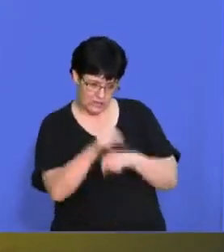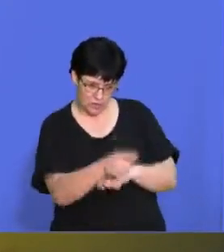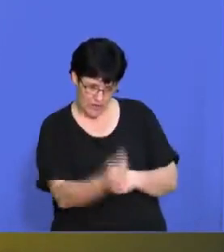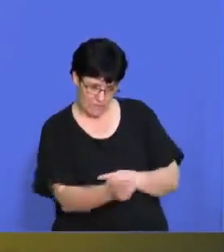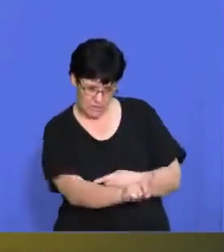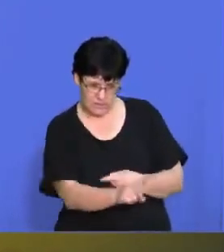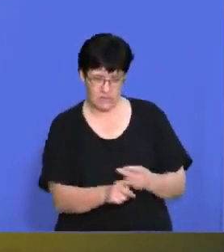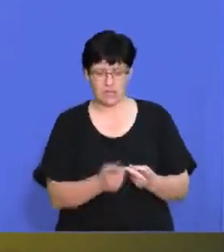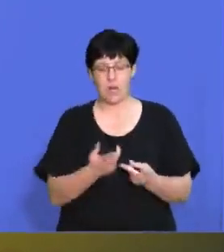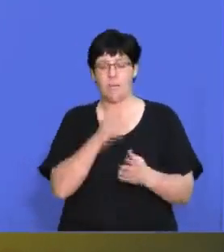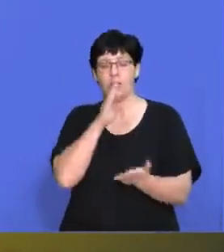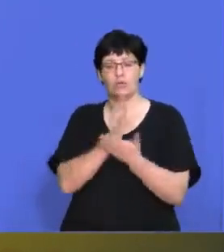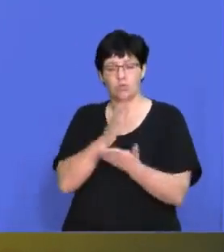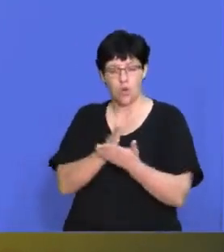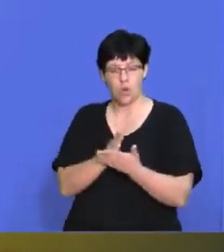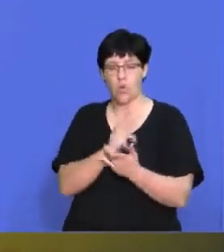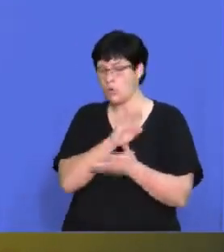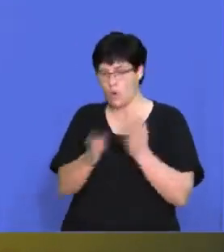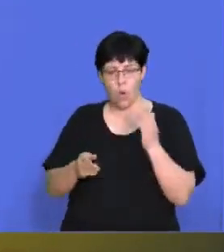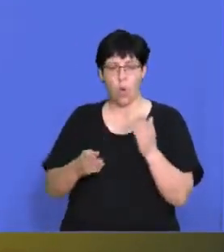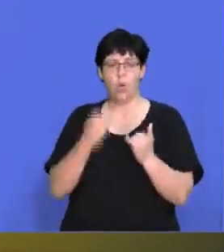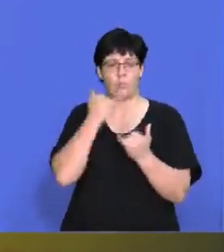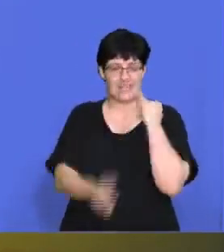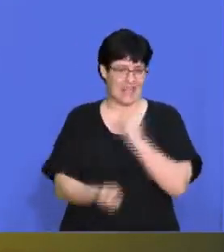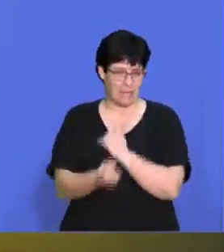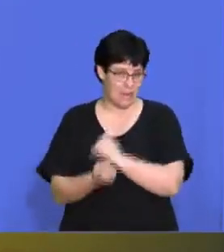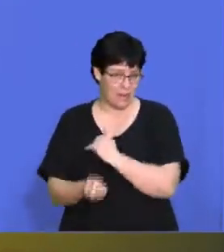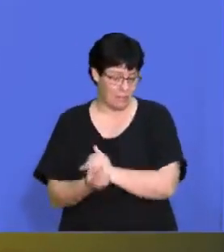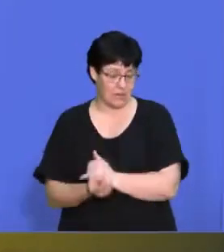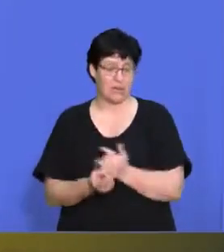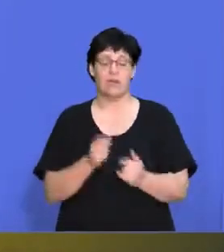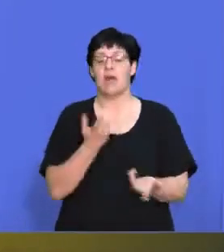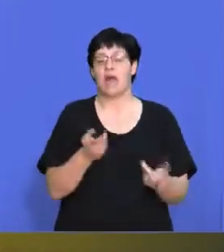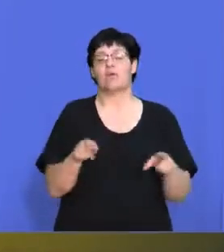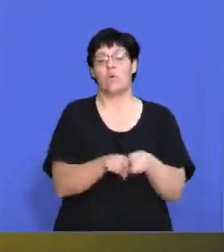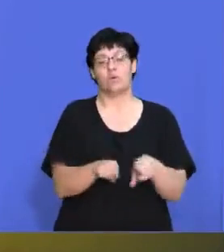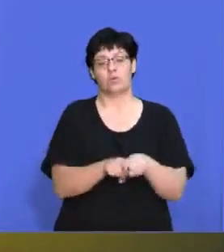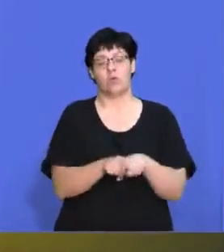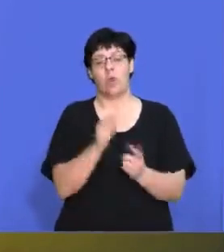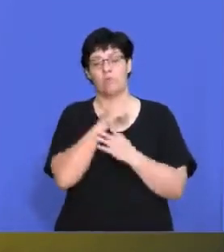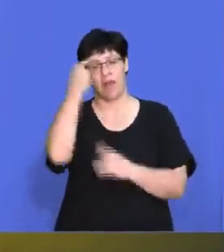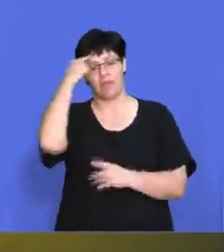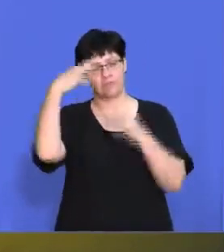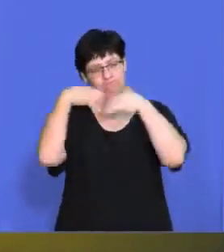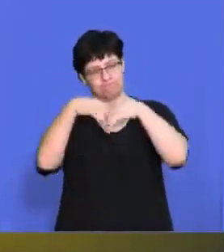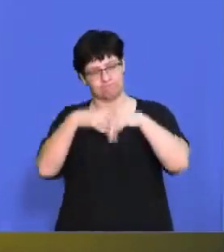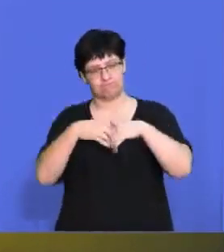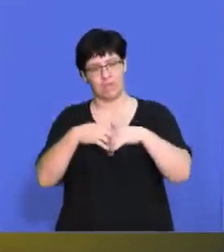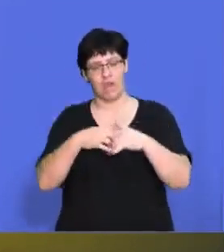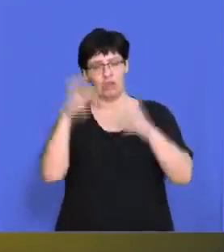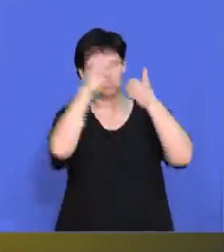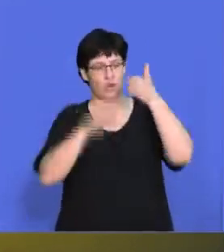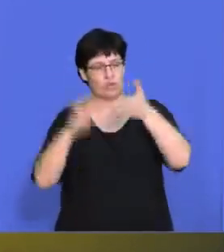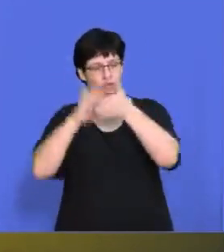we do to ensure that we don't fall into any holes and make sure that we've thought of all the possible scenarios that